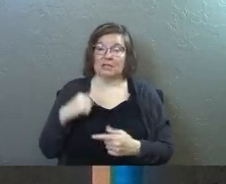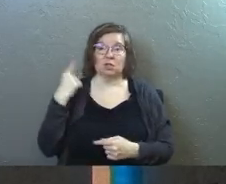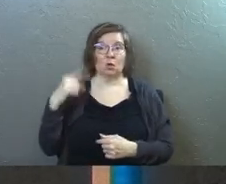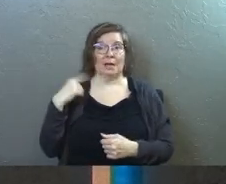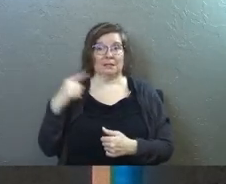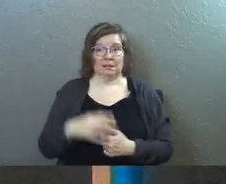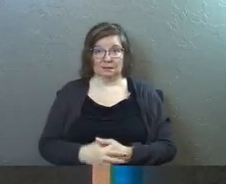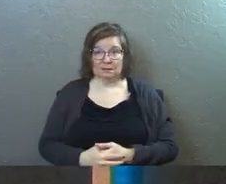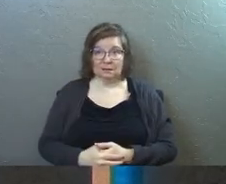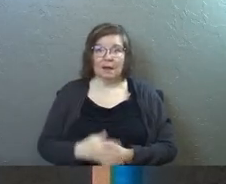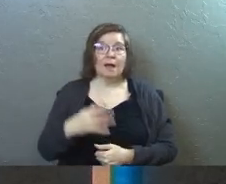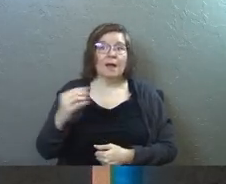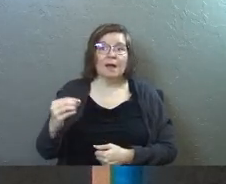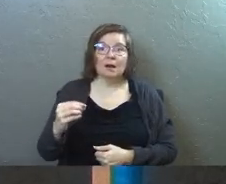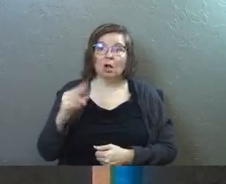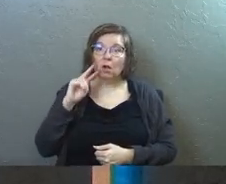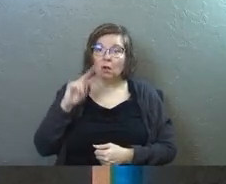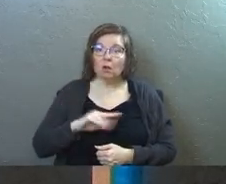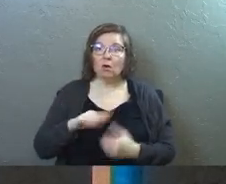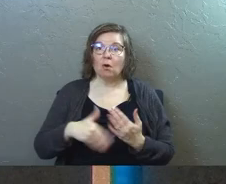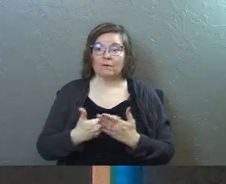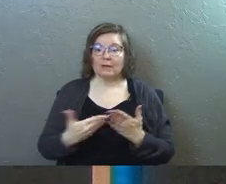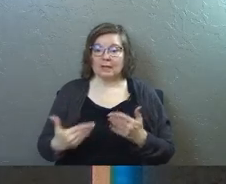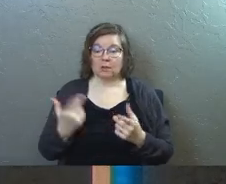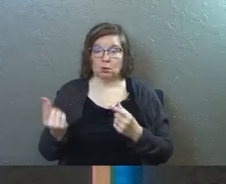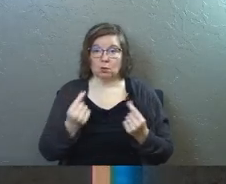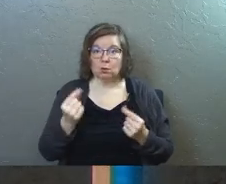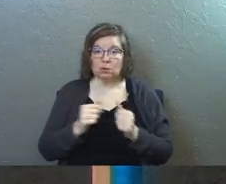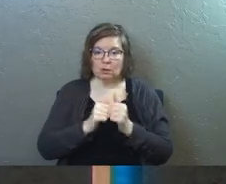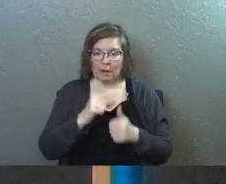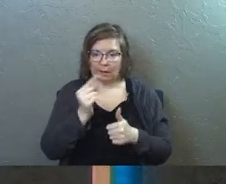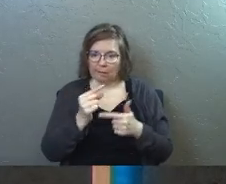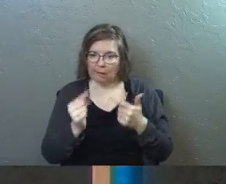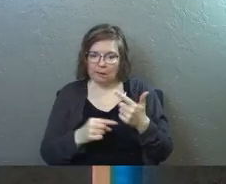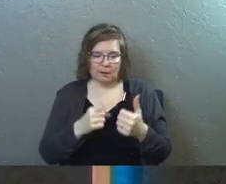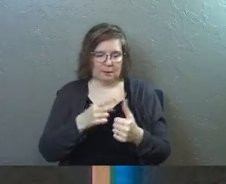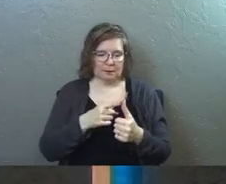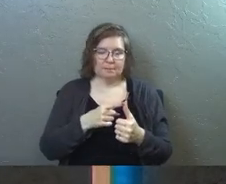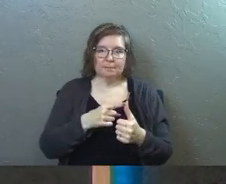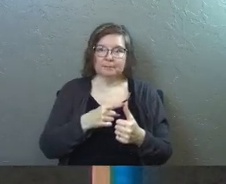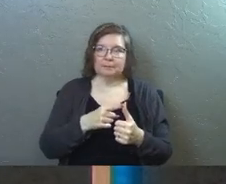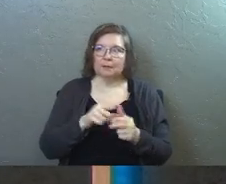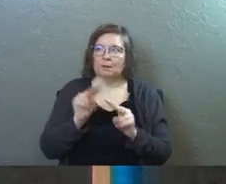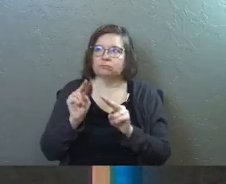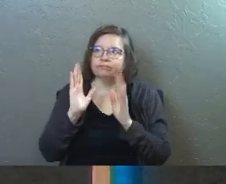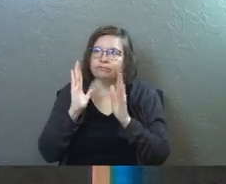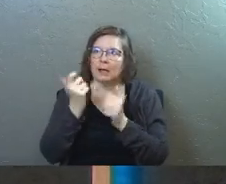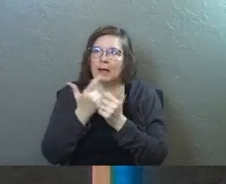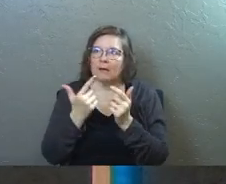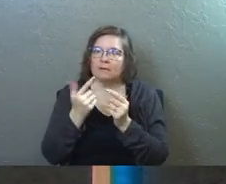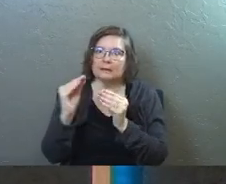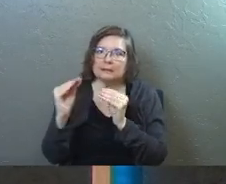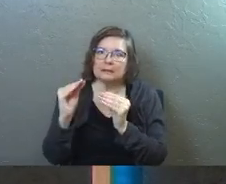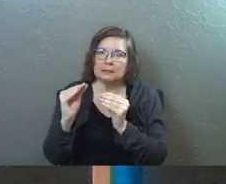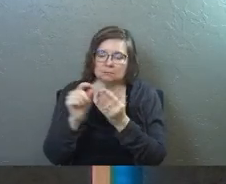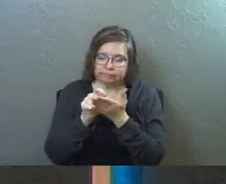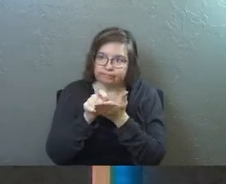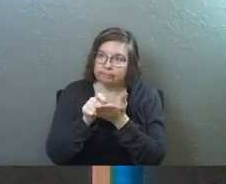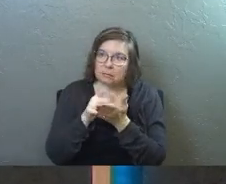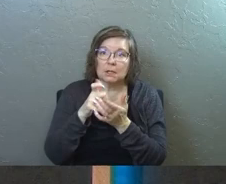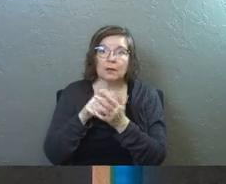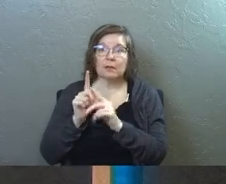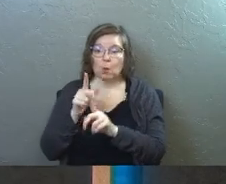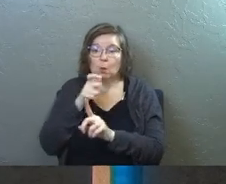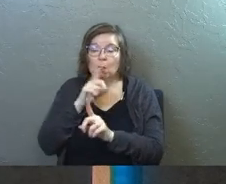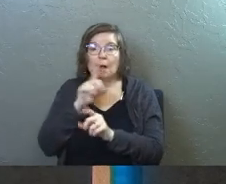crazy. And look at all of the things that they're doing together. Like they're hanging on every word that the apostles tell them because the